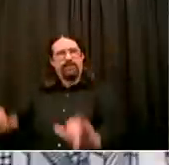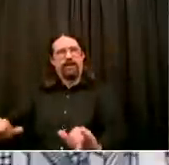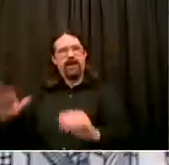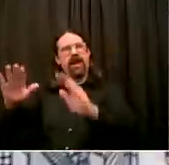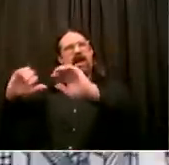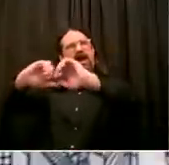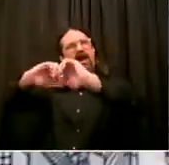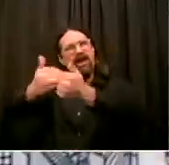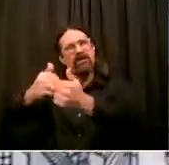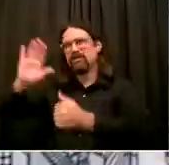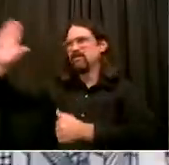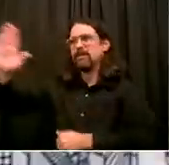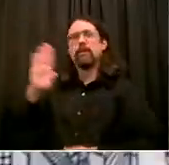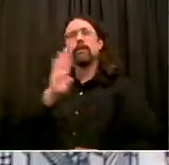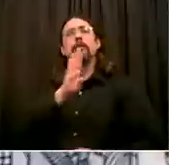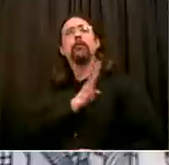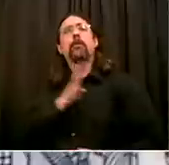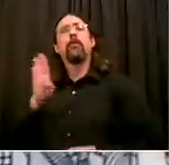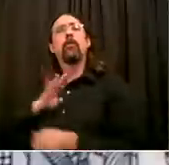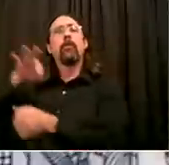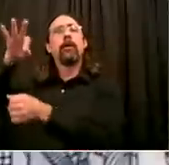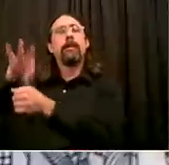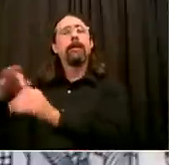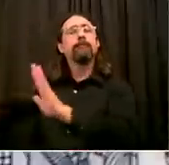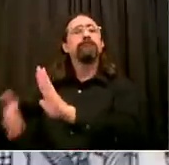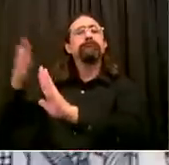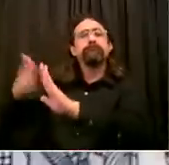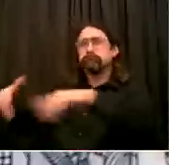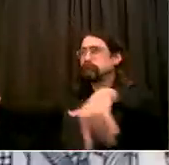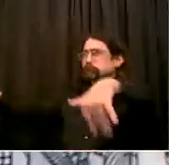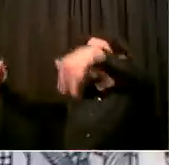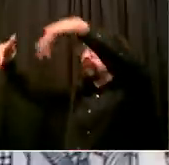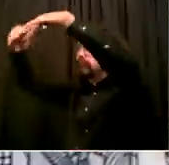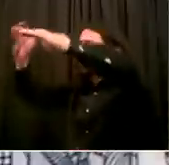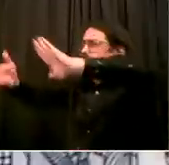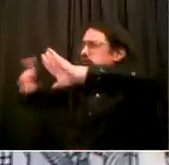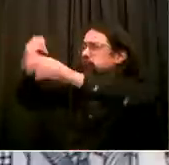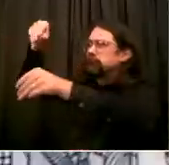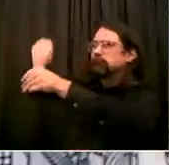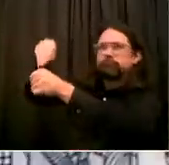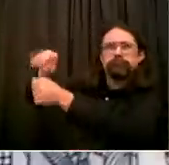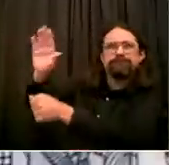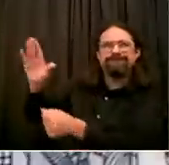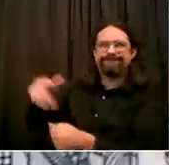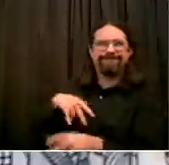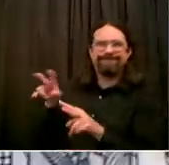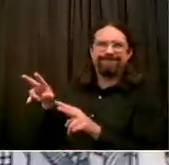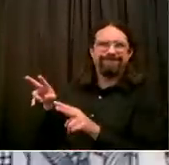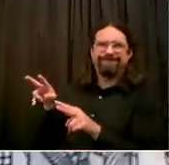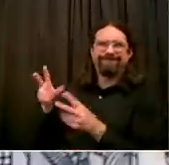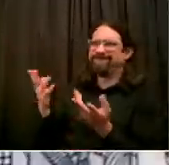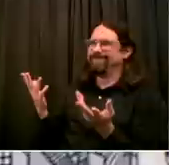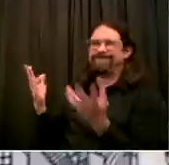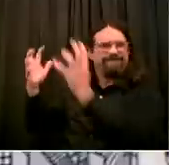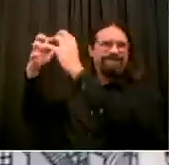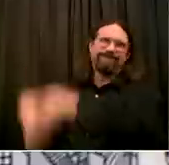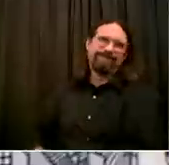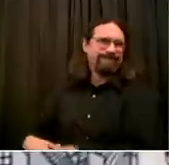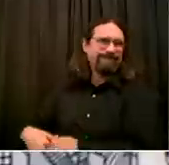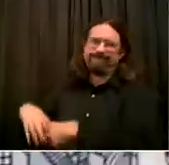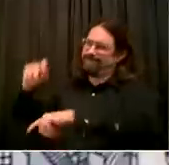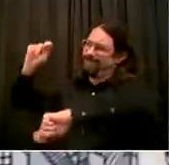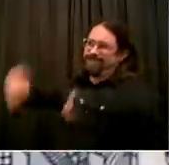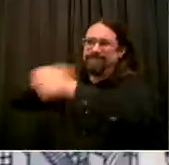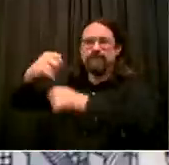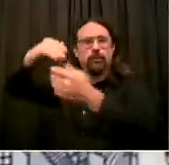come with plenty of oversight, or a state agency, whatever way they want to do it, but not something that's overtly political and can't get the